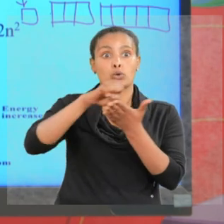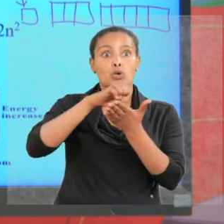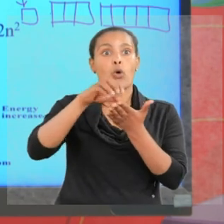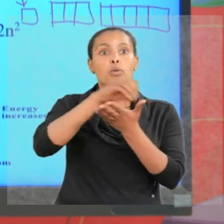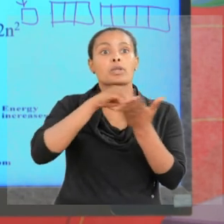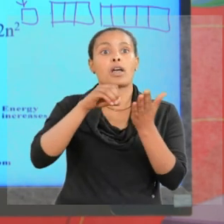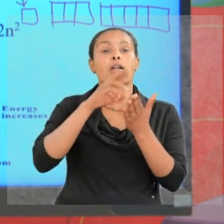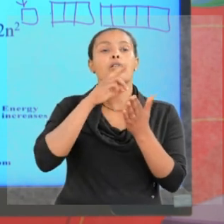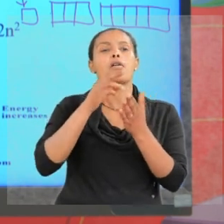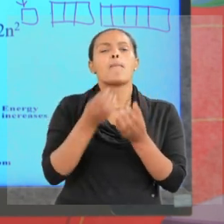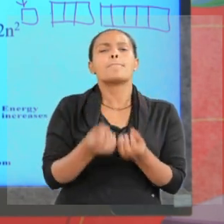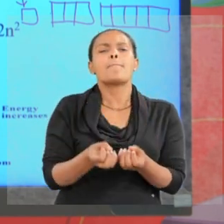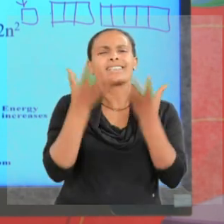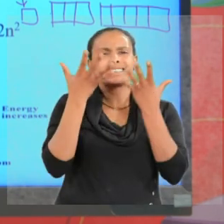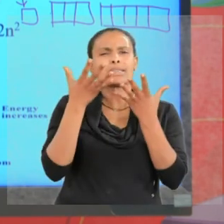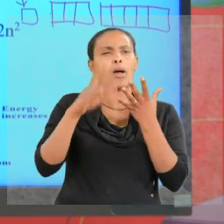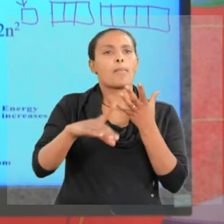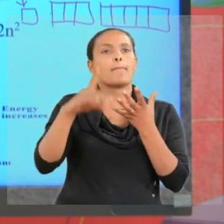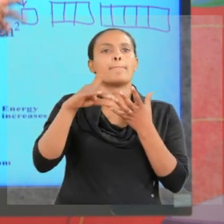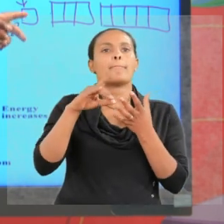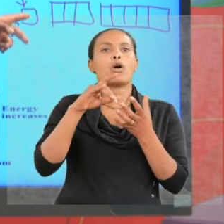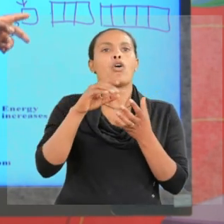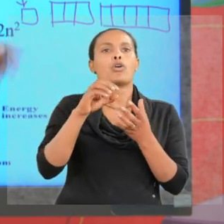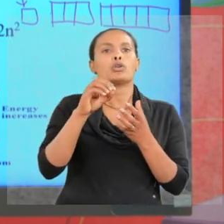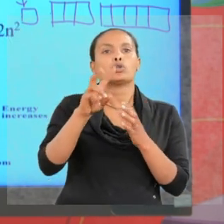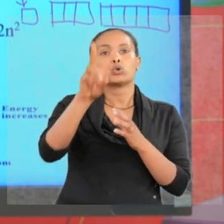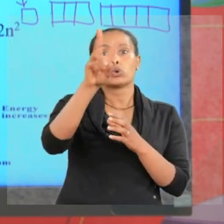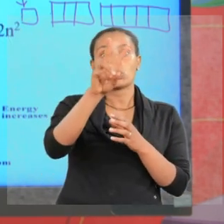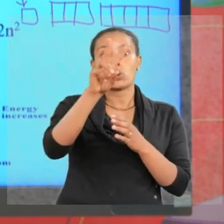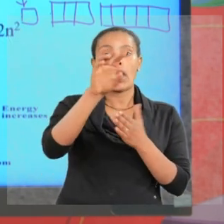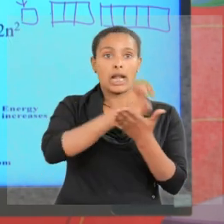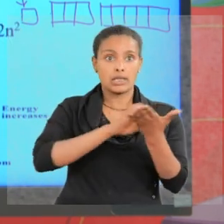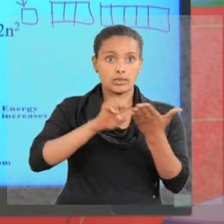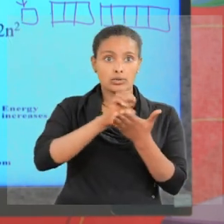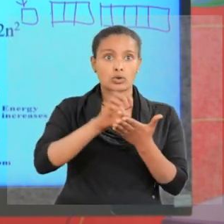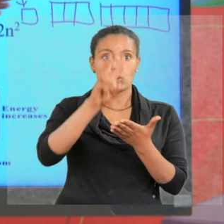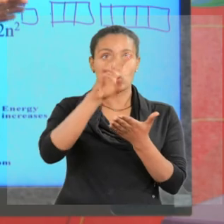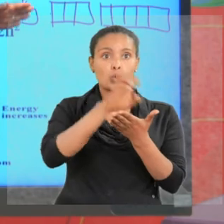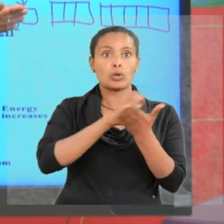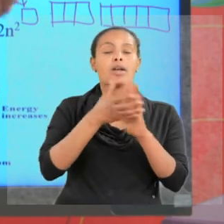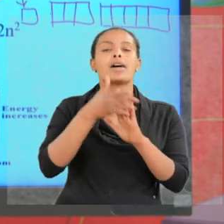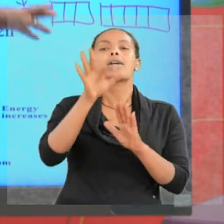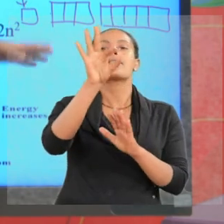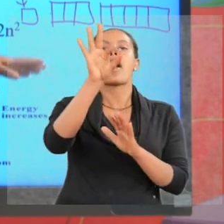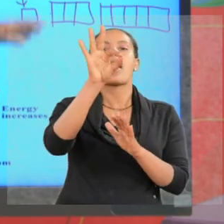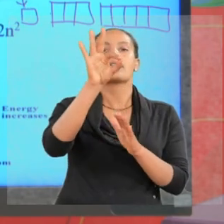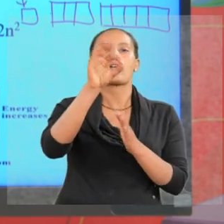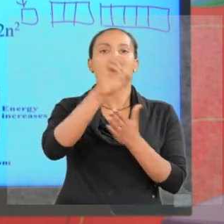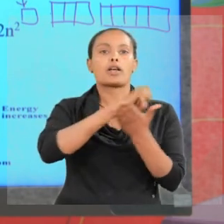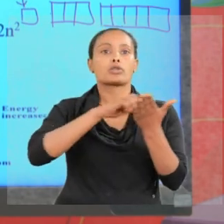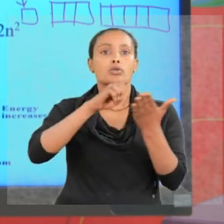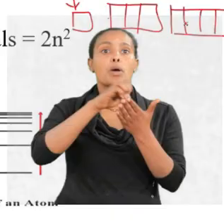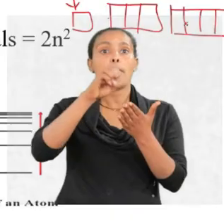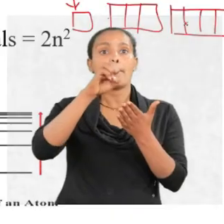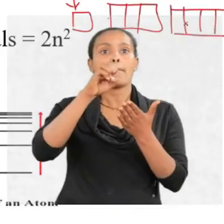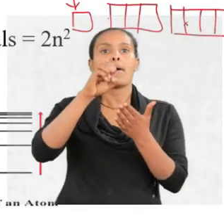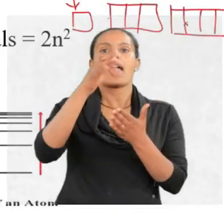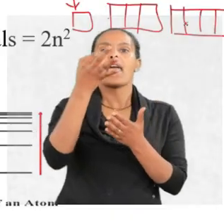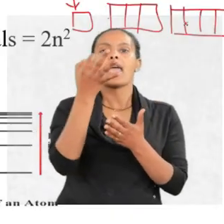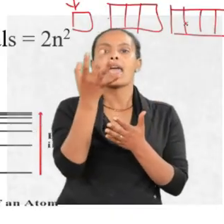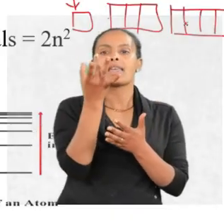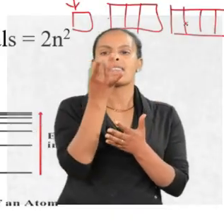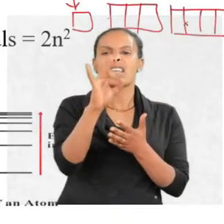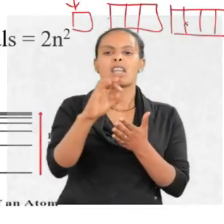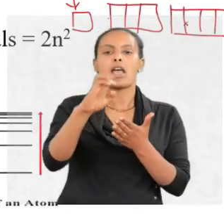accommodates a maximum of two electrons. Therefore, for the nine orbitals accommodate a maximum of 18